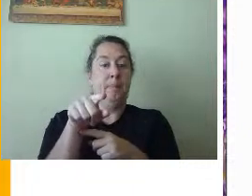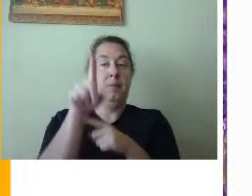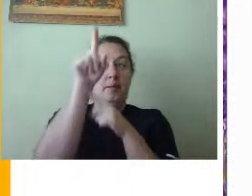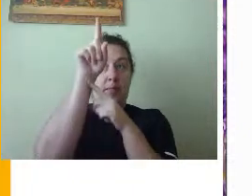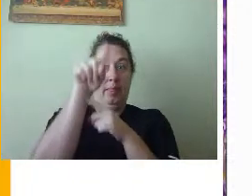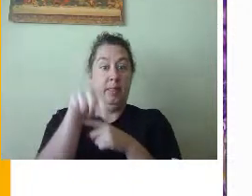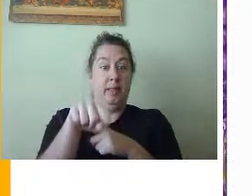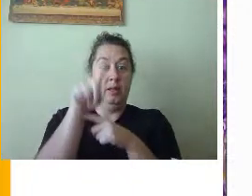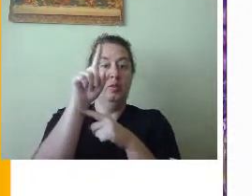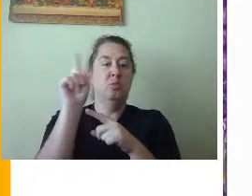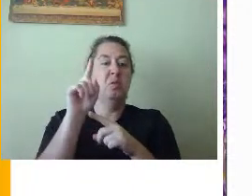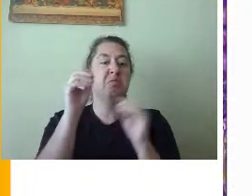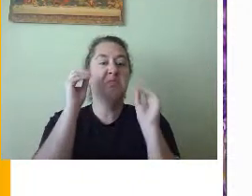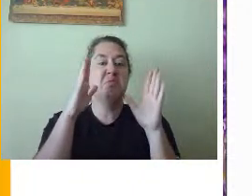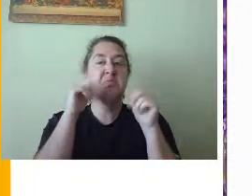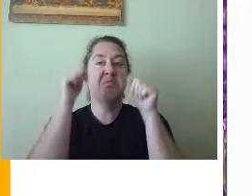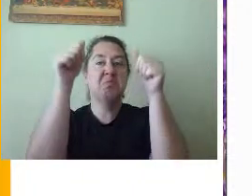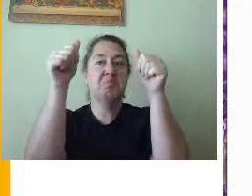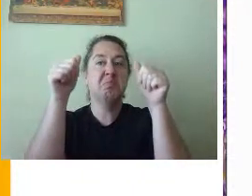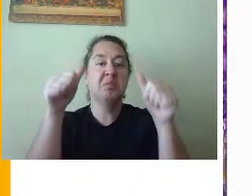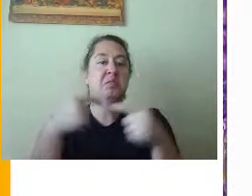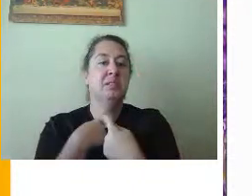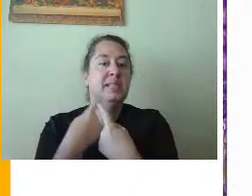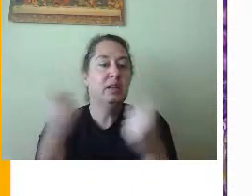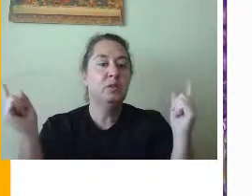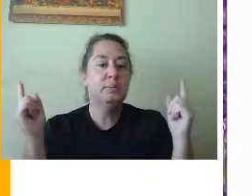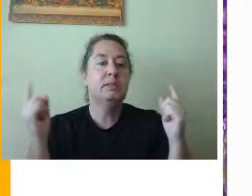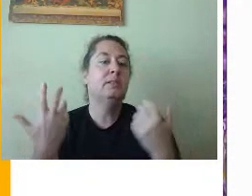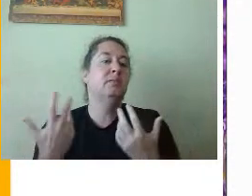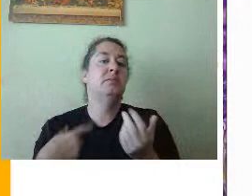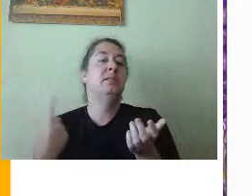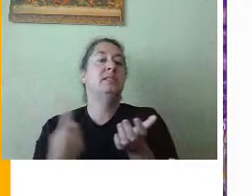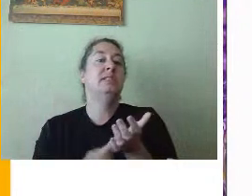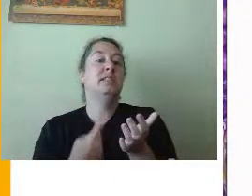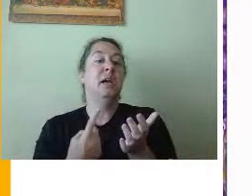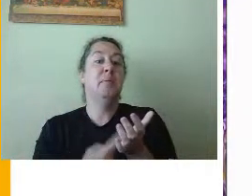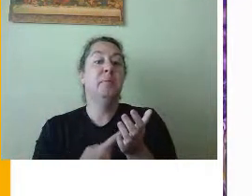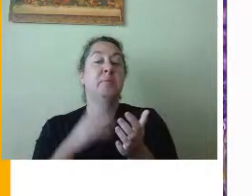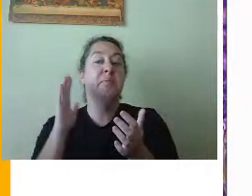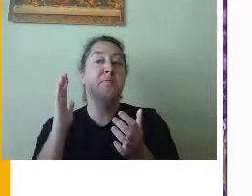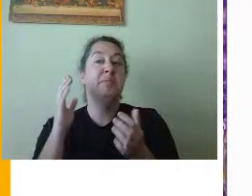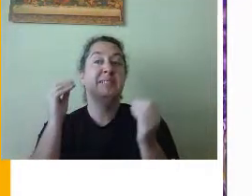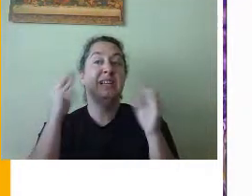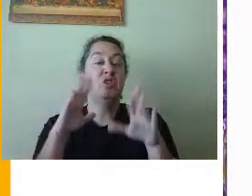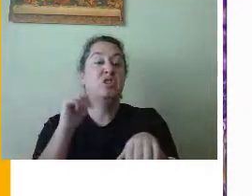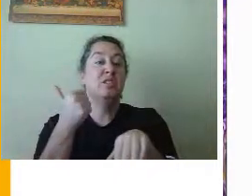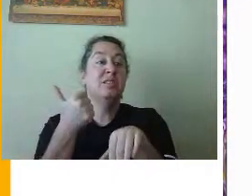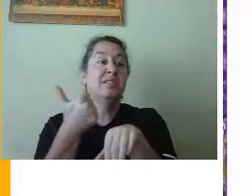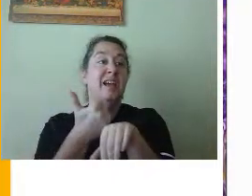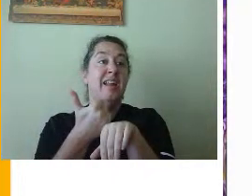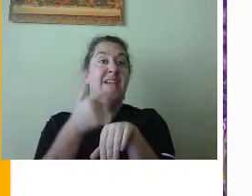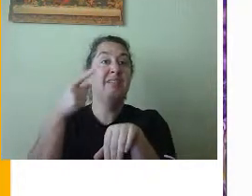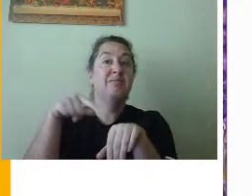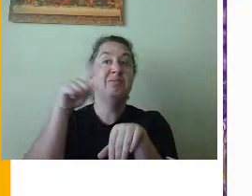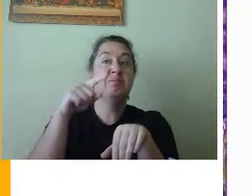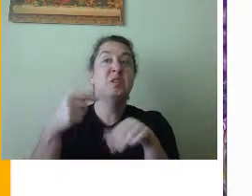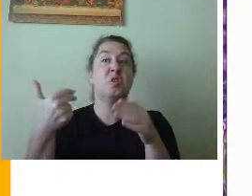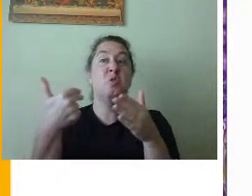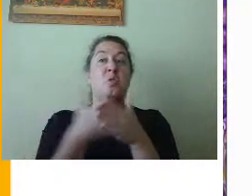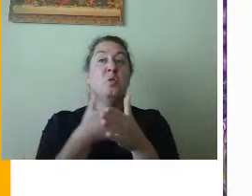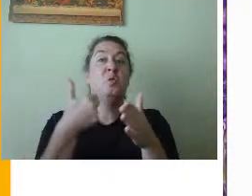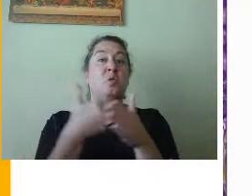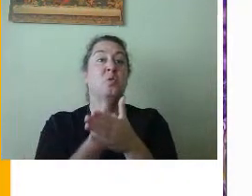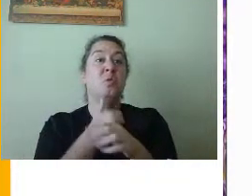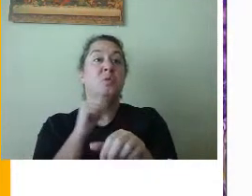place where teachers post their announcements. Sometimes their settings are where anytime they post a new assignment, it's put there.